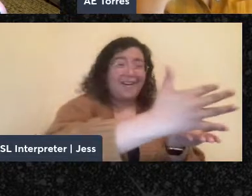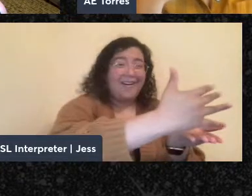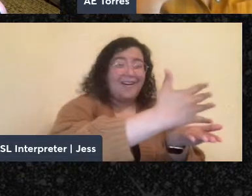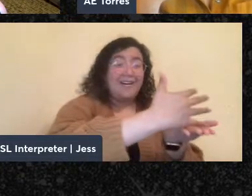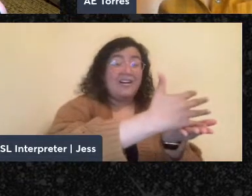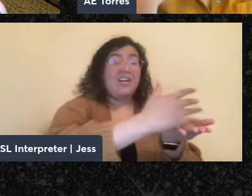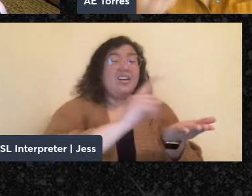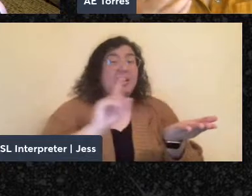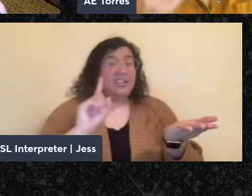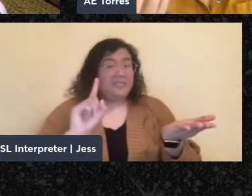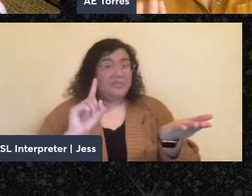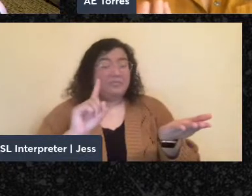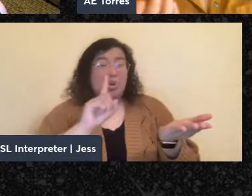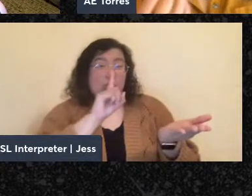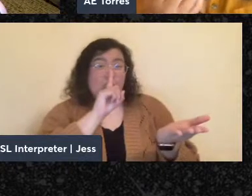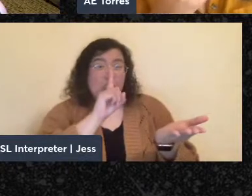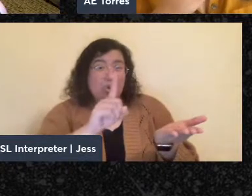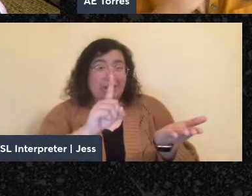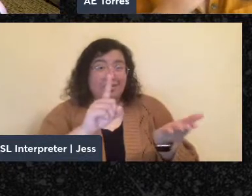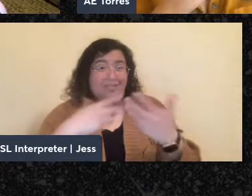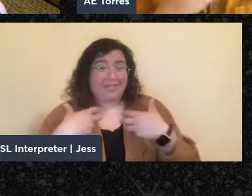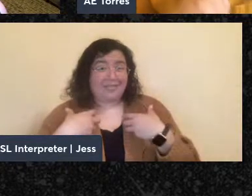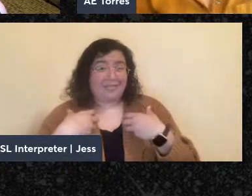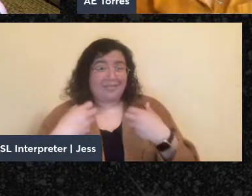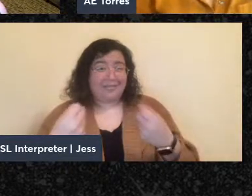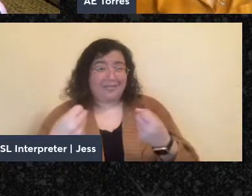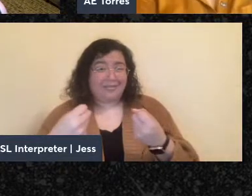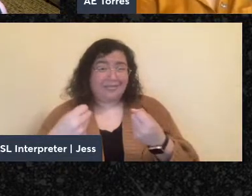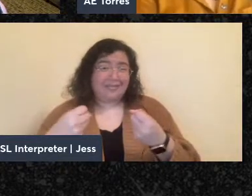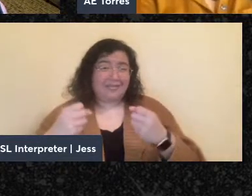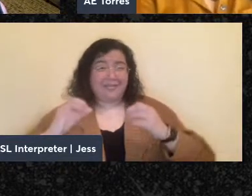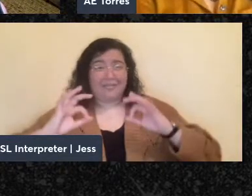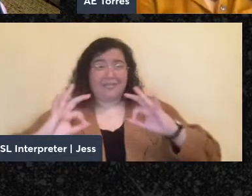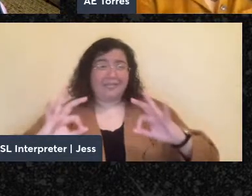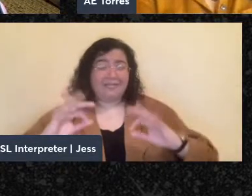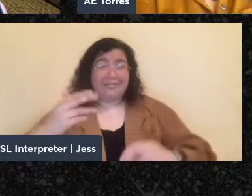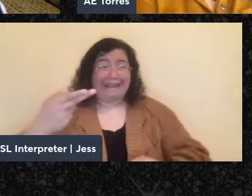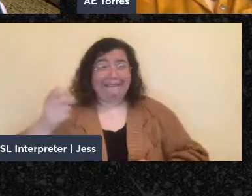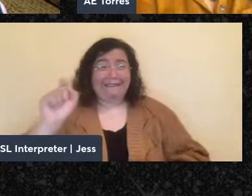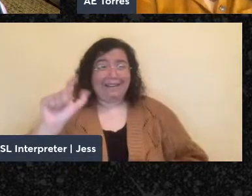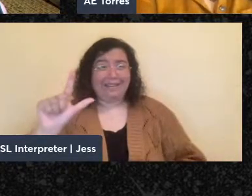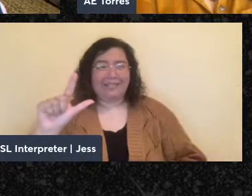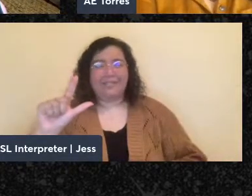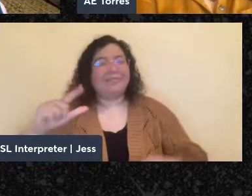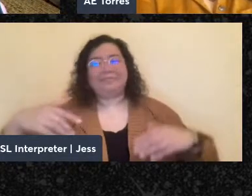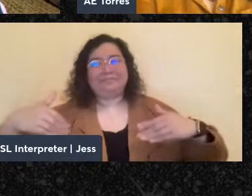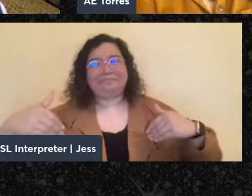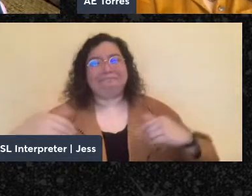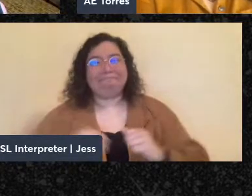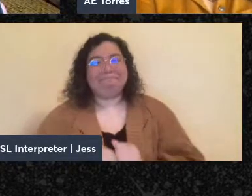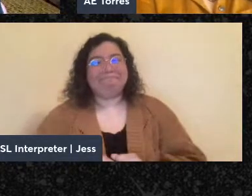a nostalgic rehabilitation. That's a great answer. Kenan?